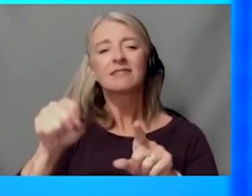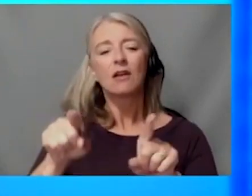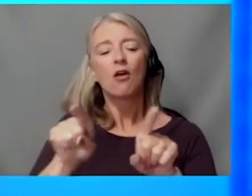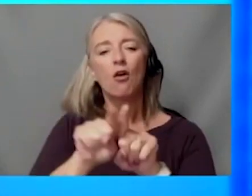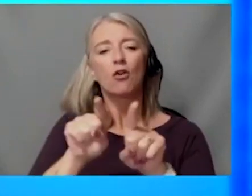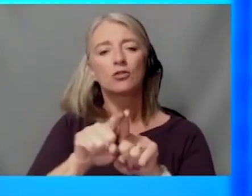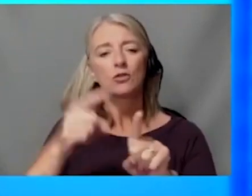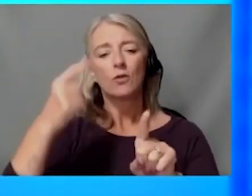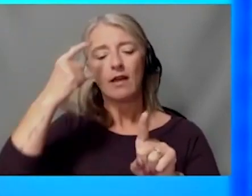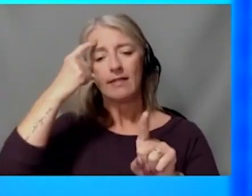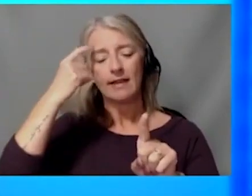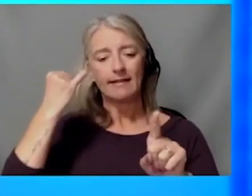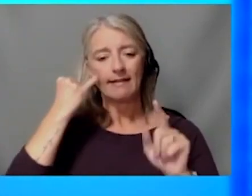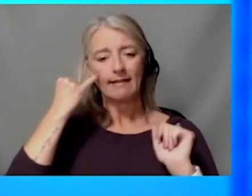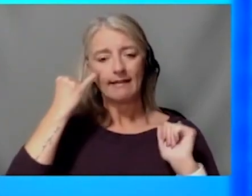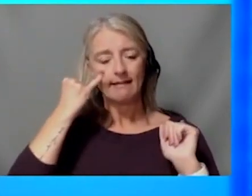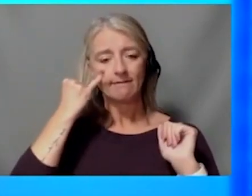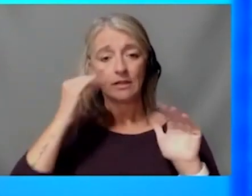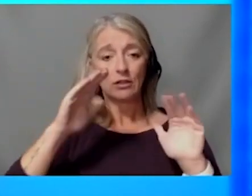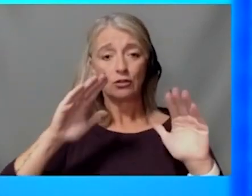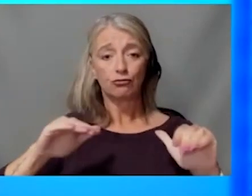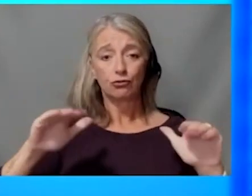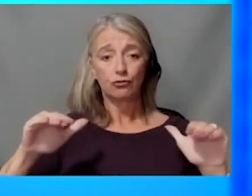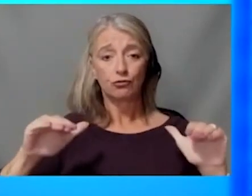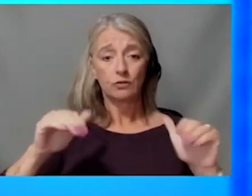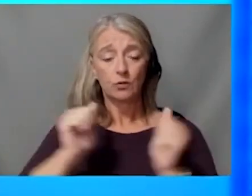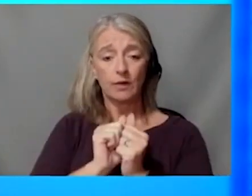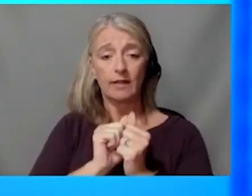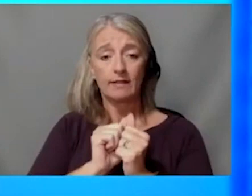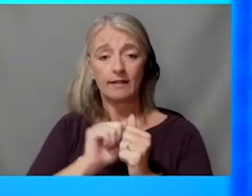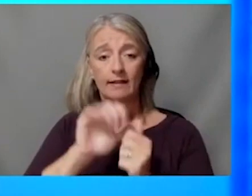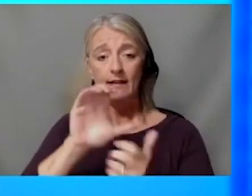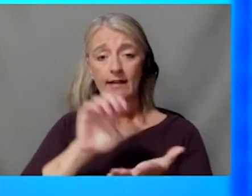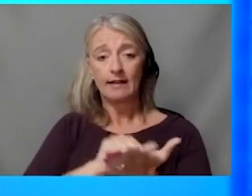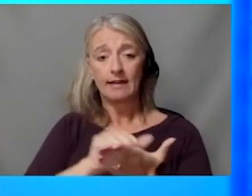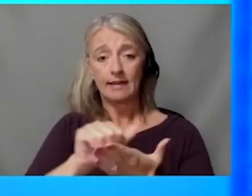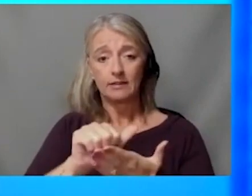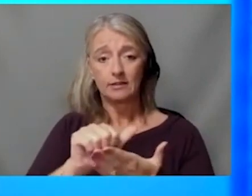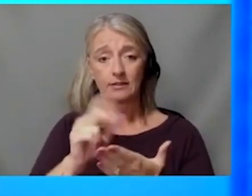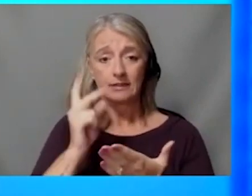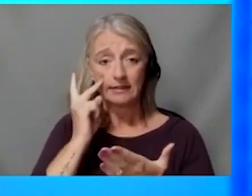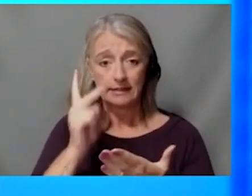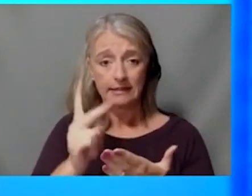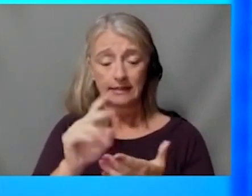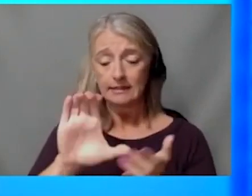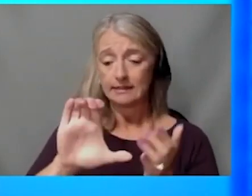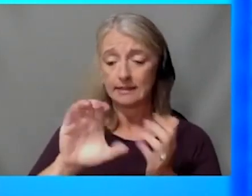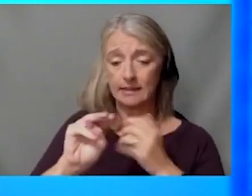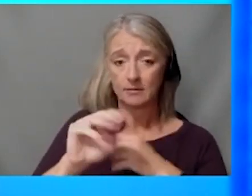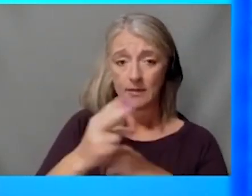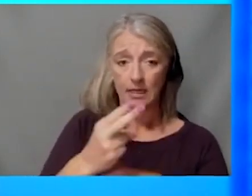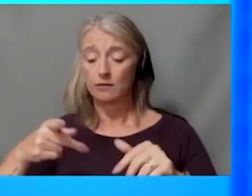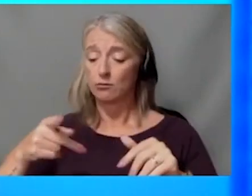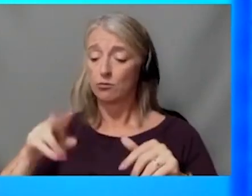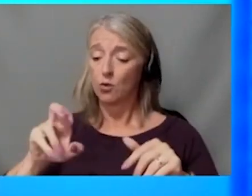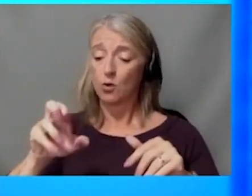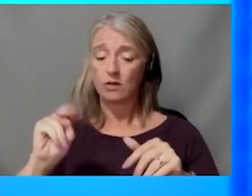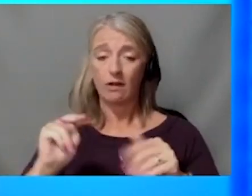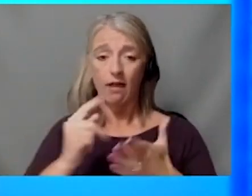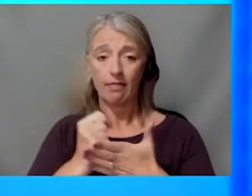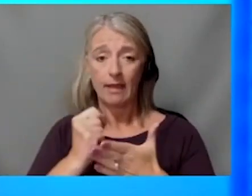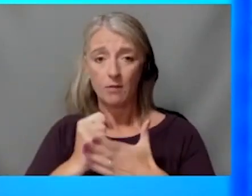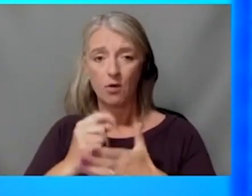with cancer is seen by a cancer specialist at Children's Mercy, and if that child needs Proton therapy or any form of radiation,